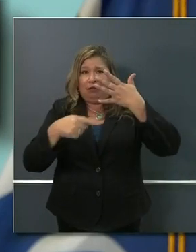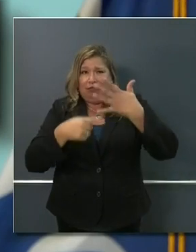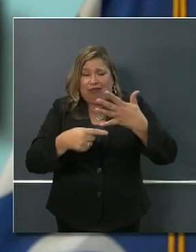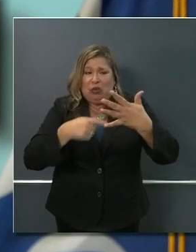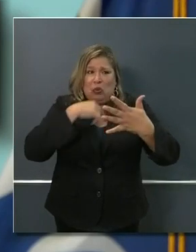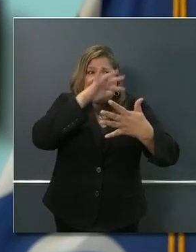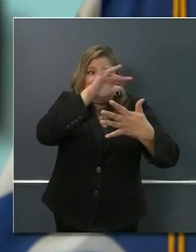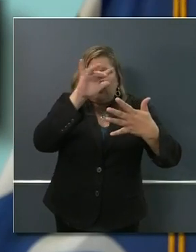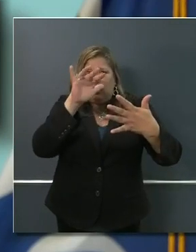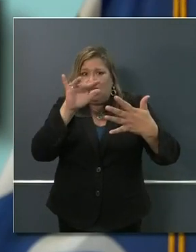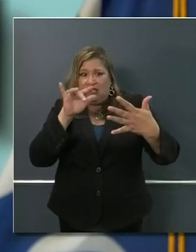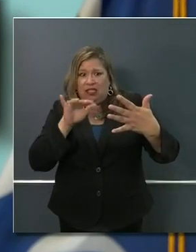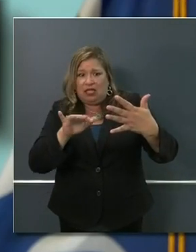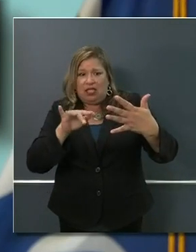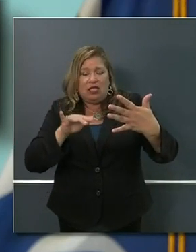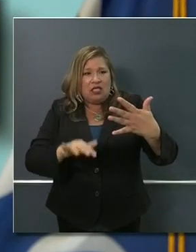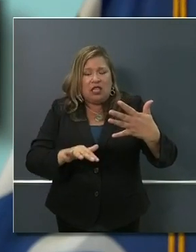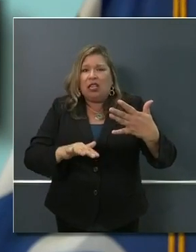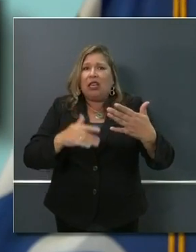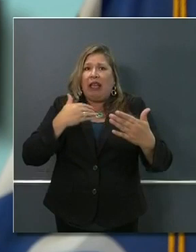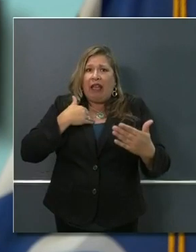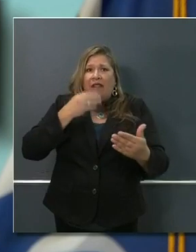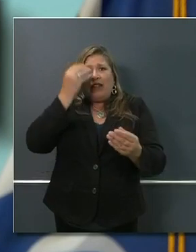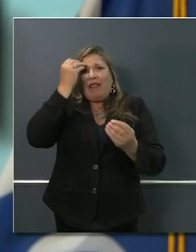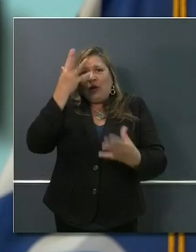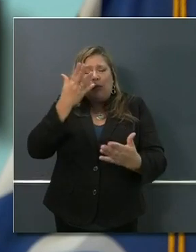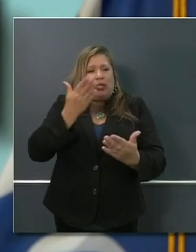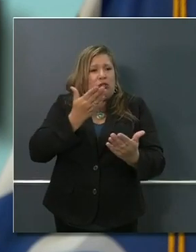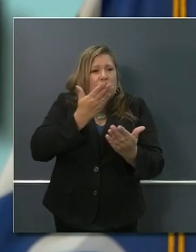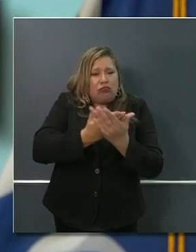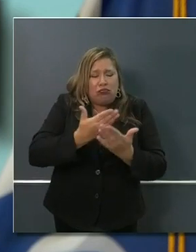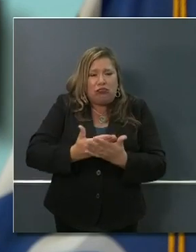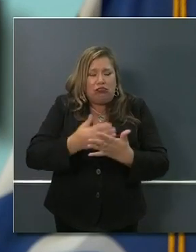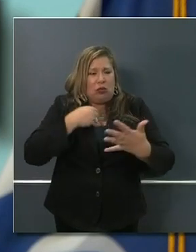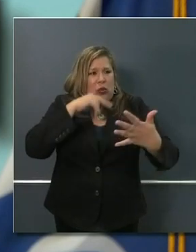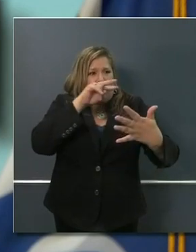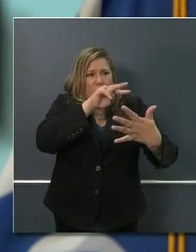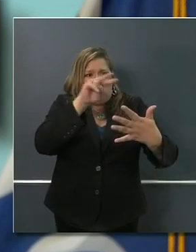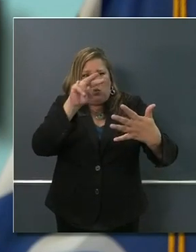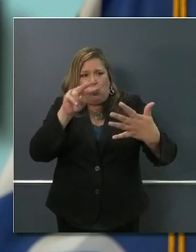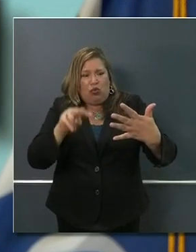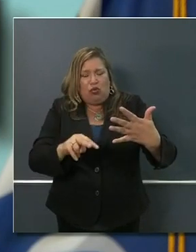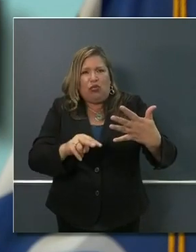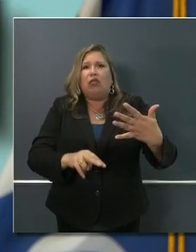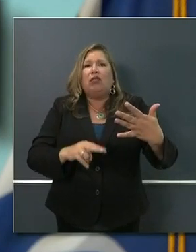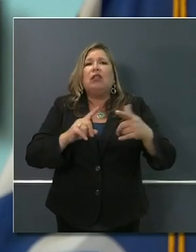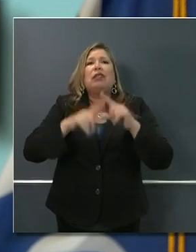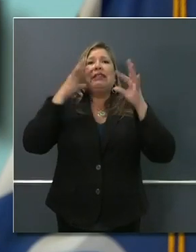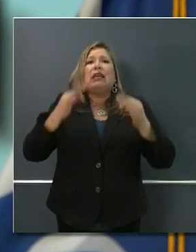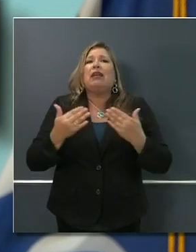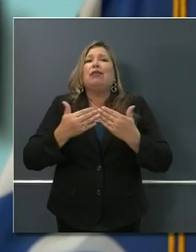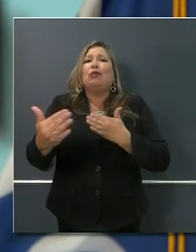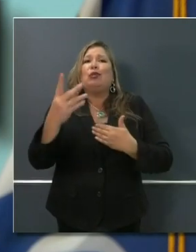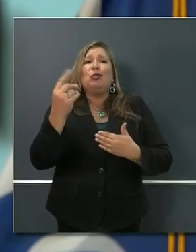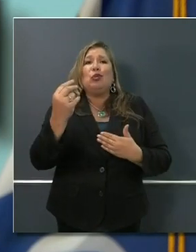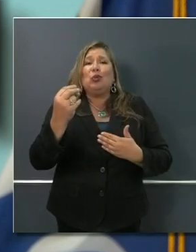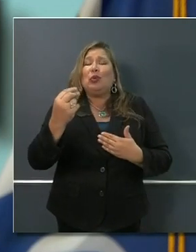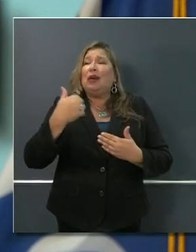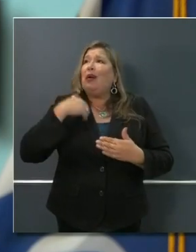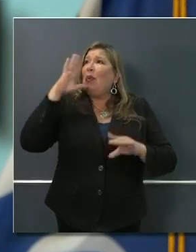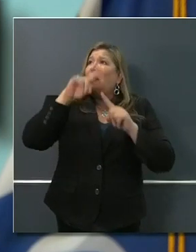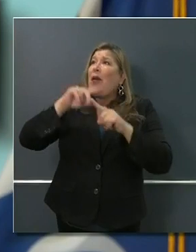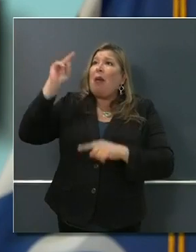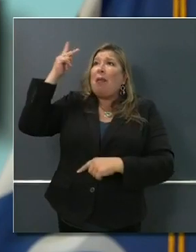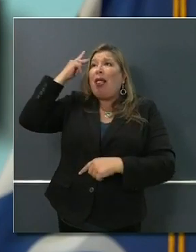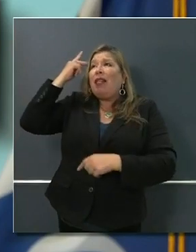well, political considerations. It won't be on the basis of pressure. It won't be on the basis of what we